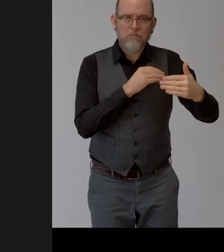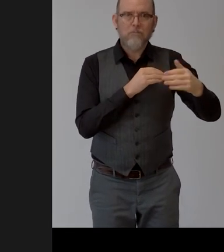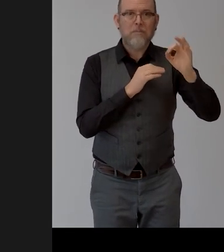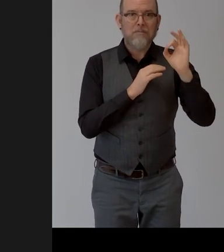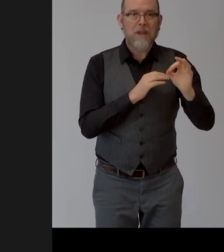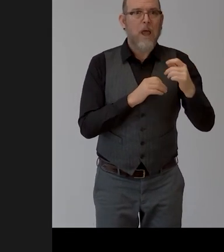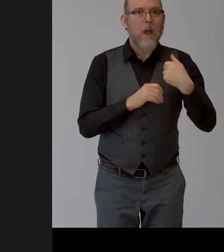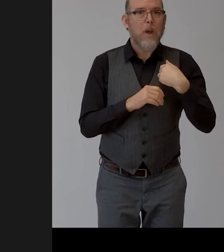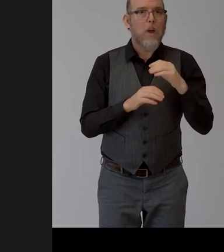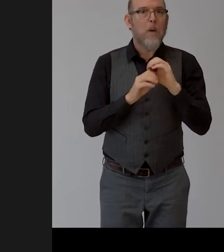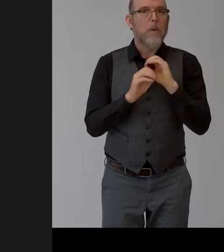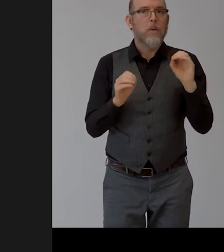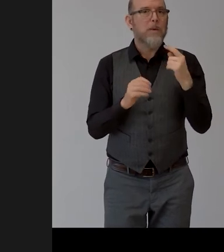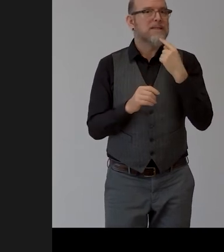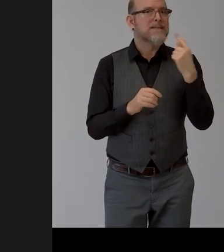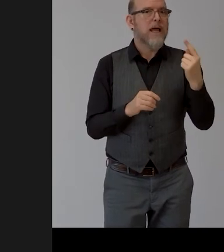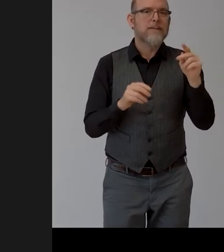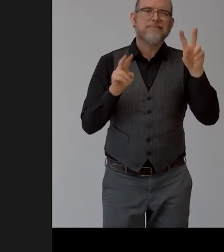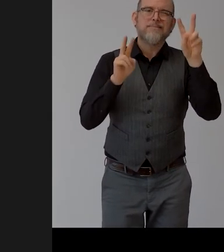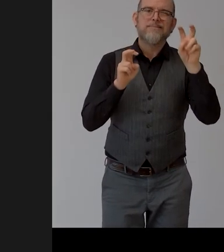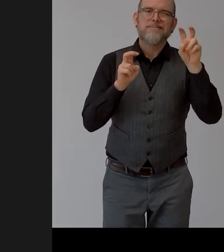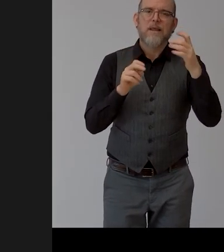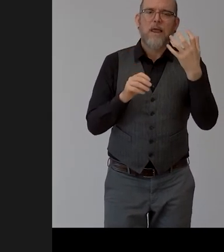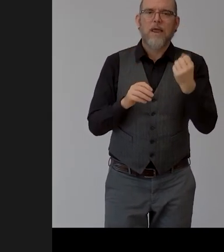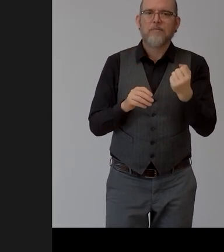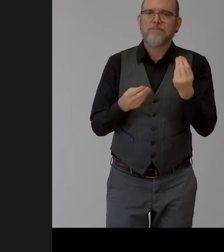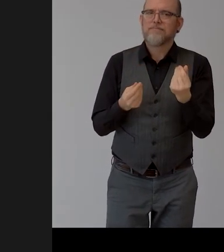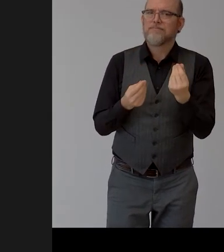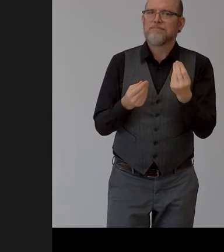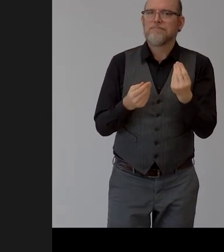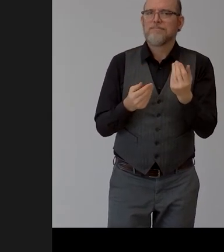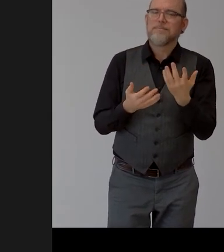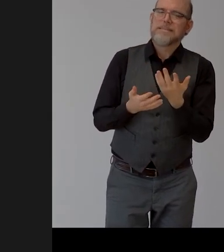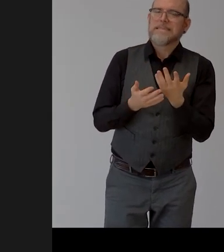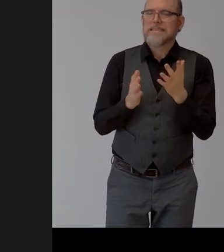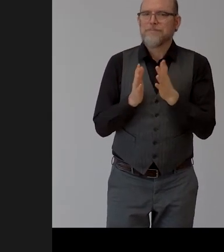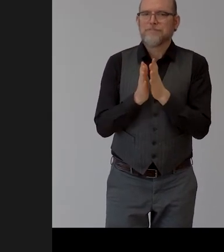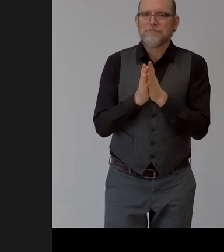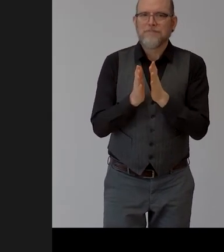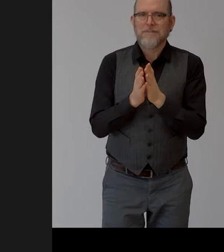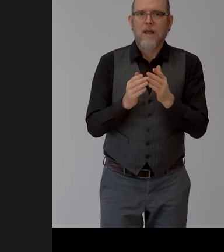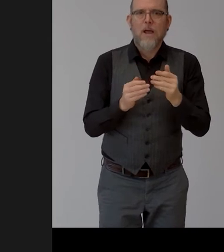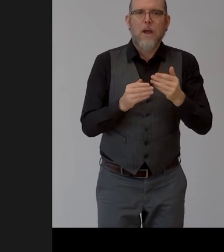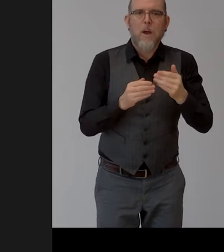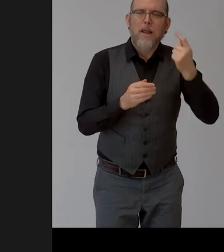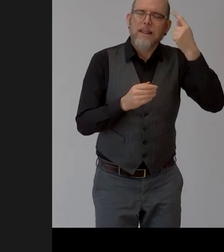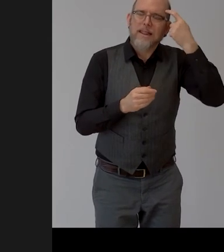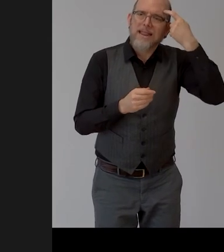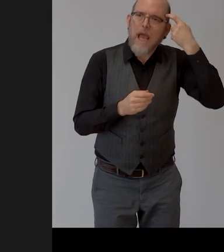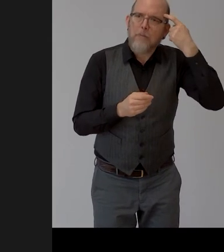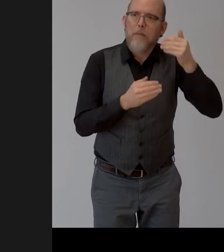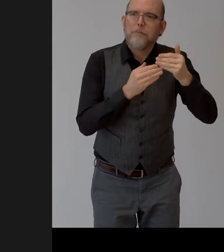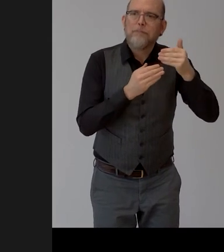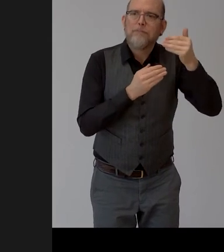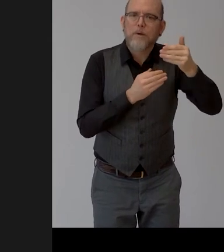complex post-traumatic disorder didn't tell anyone everyone on work loved me i was a lovable